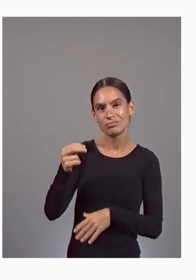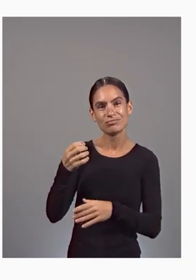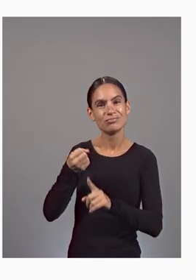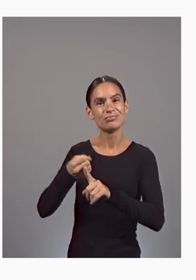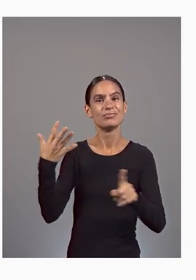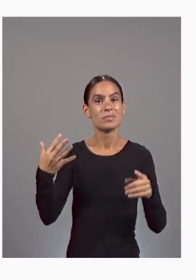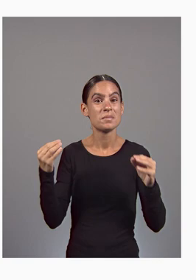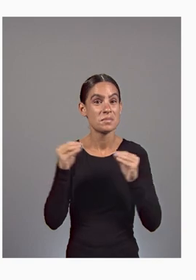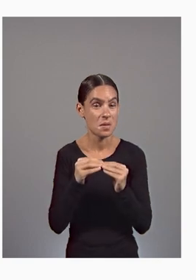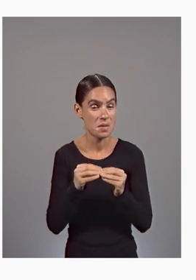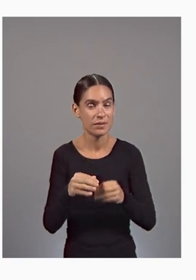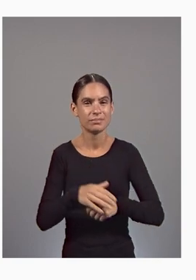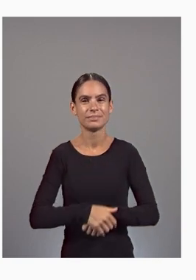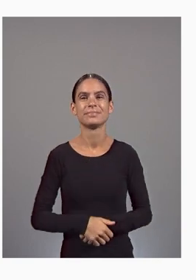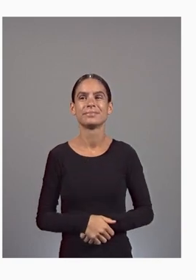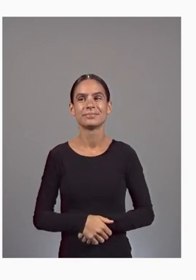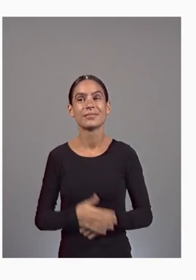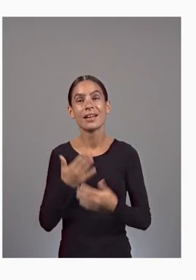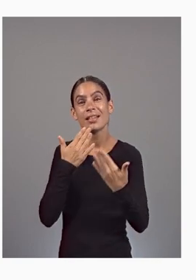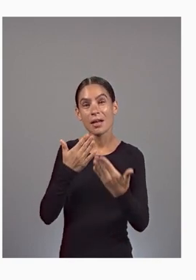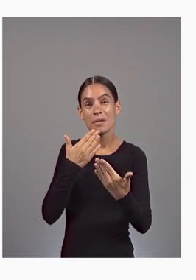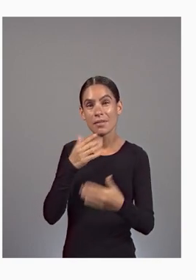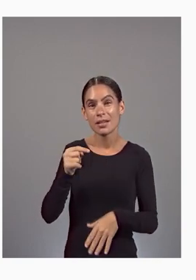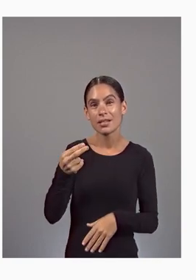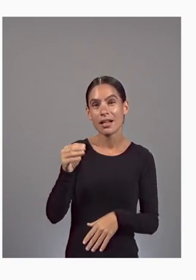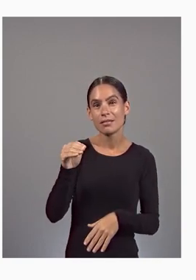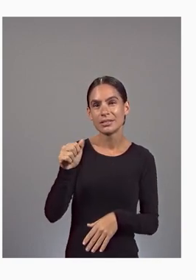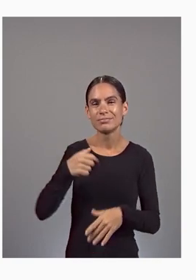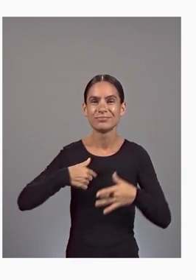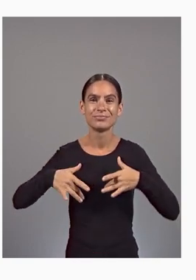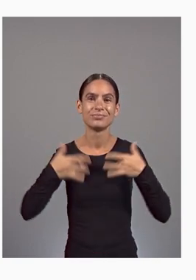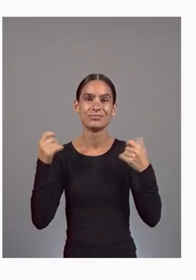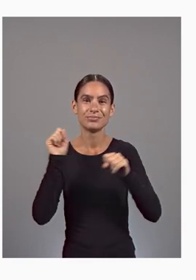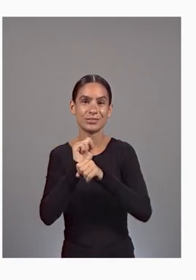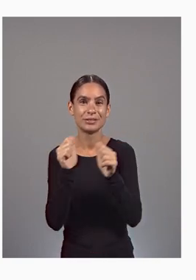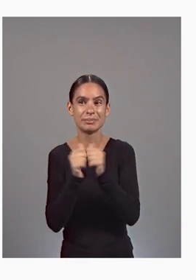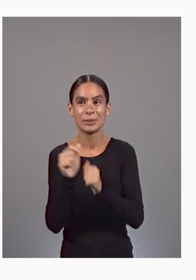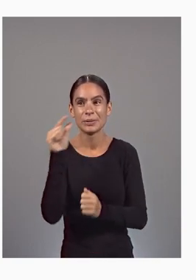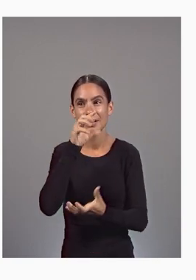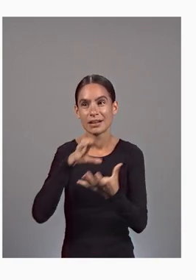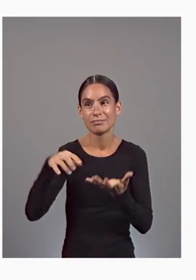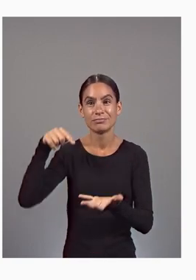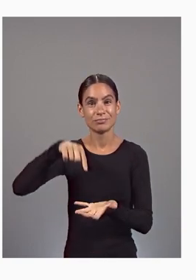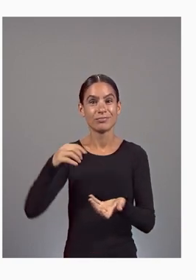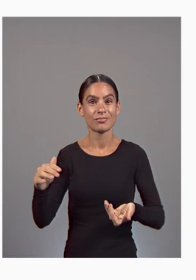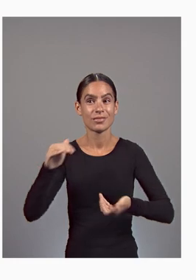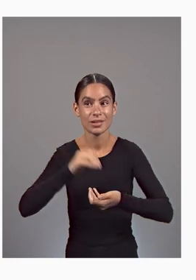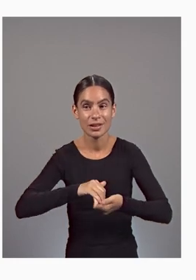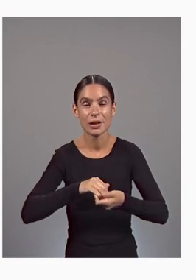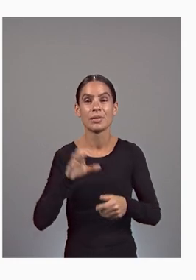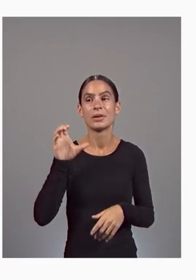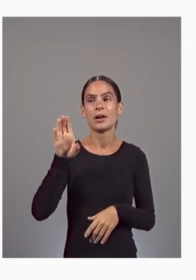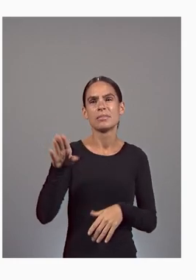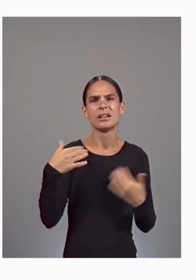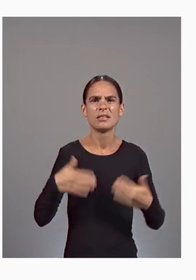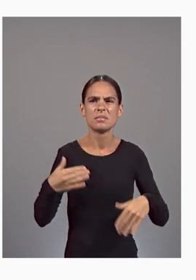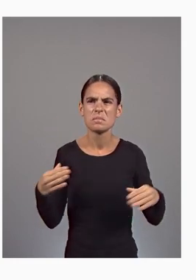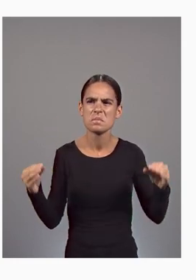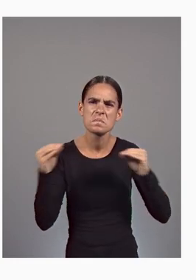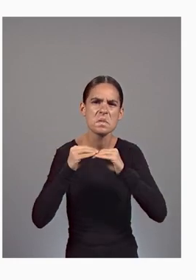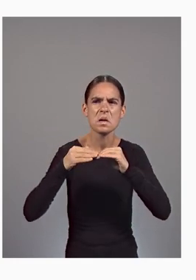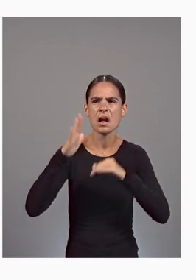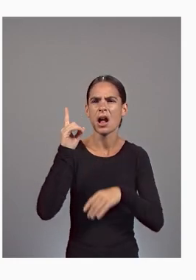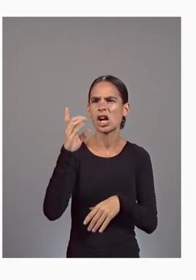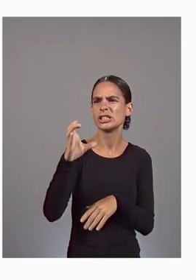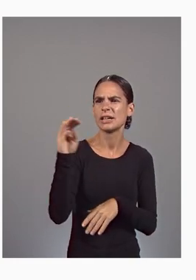Thanks, Thomas. We're excited to be working with Google Cloud on this partnership. Coinbase has more than 100 million verified users,